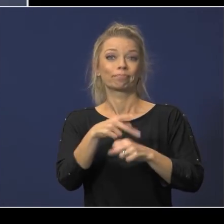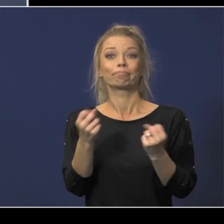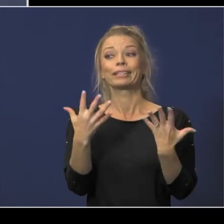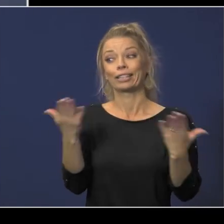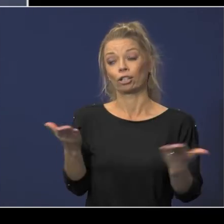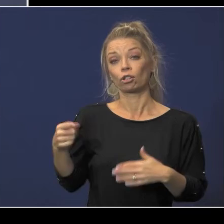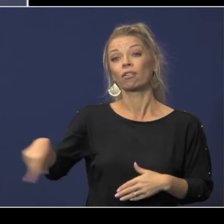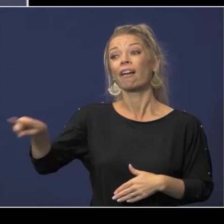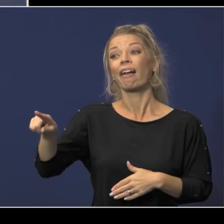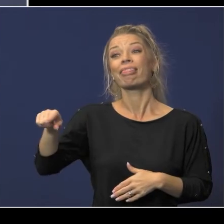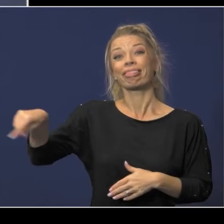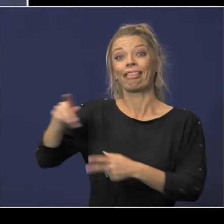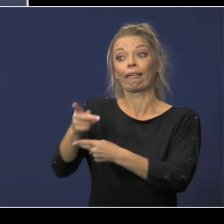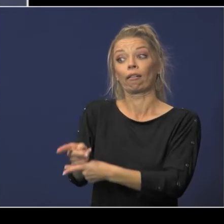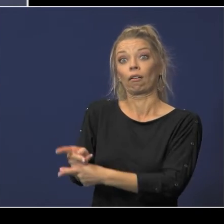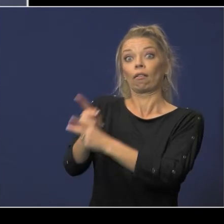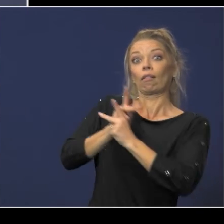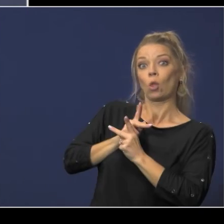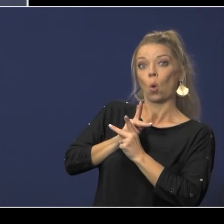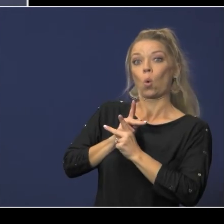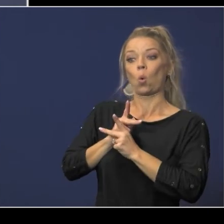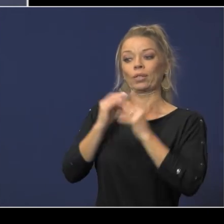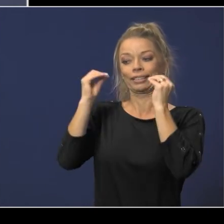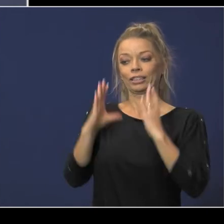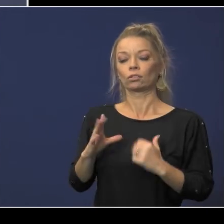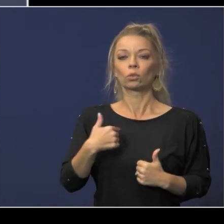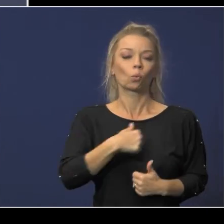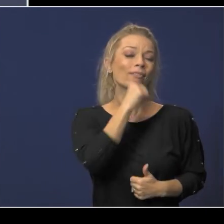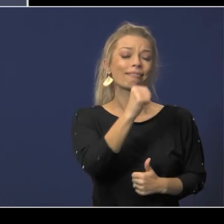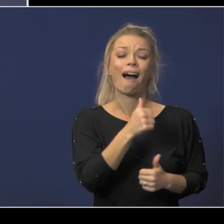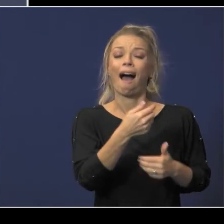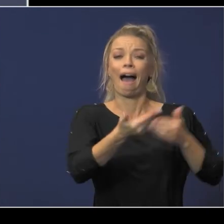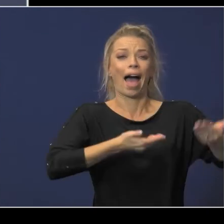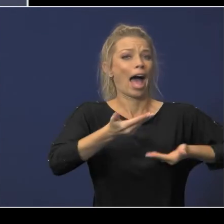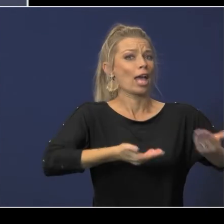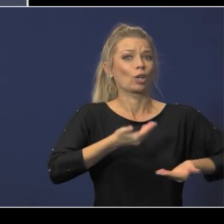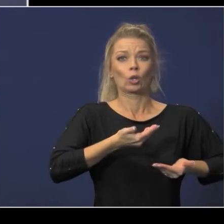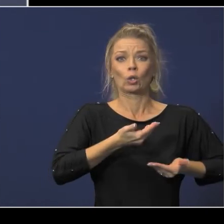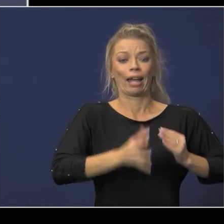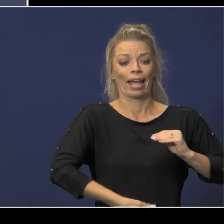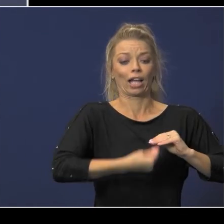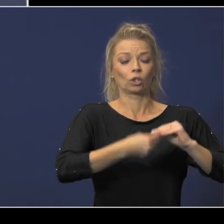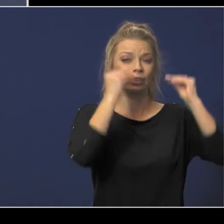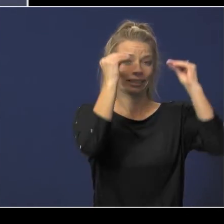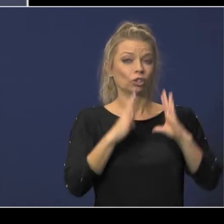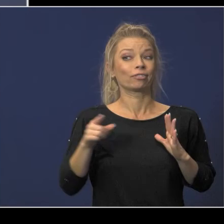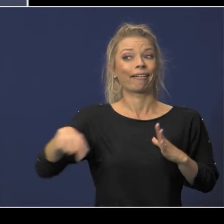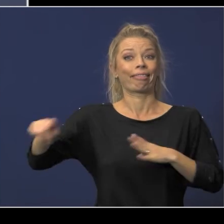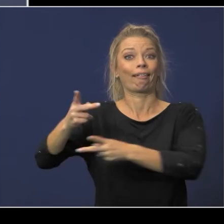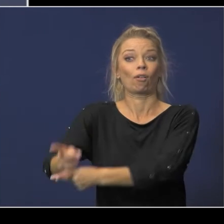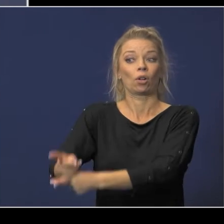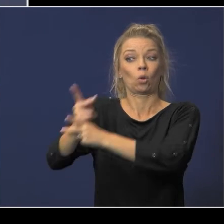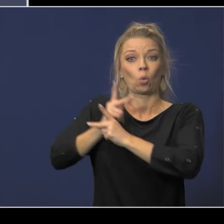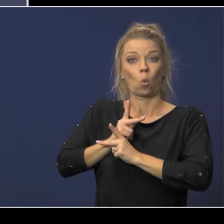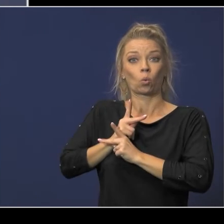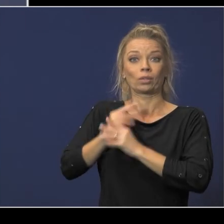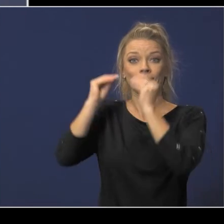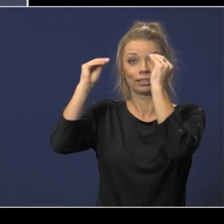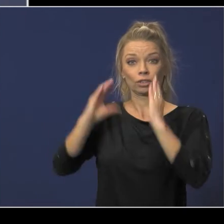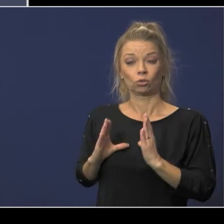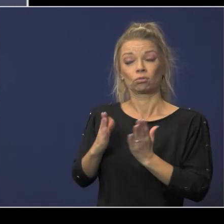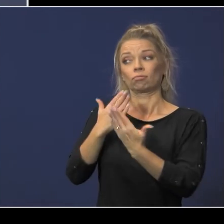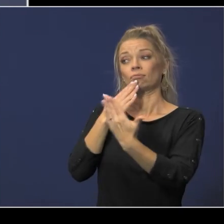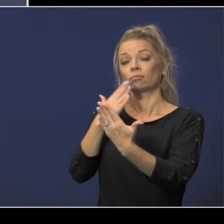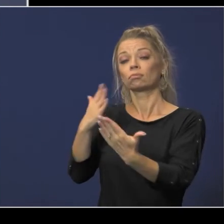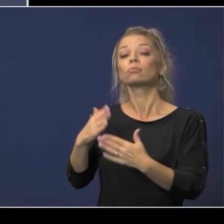loaned us teachers for temporary virtual learning we didn't hire any any additional teachers they loan us teachers i also want to